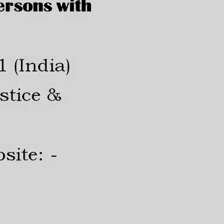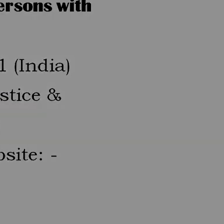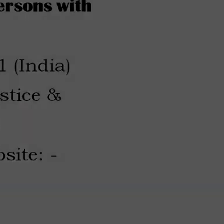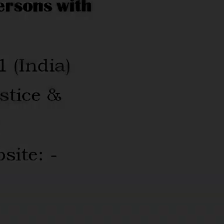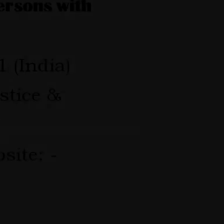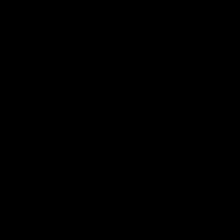we're